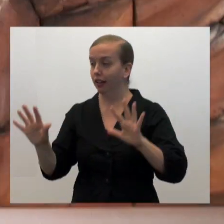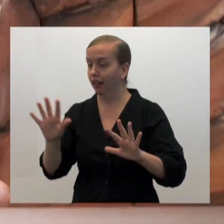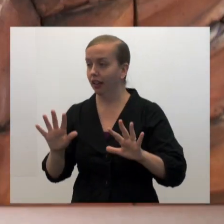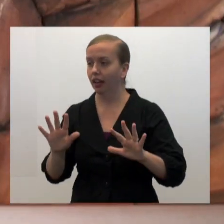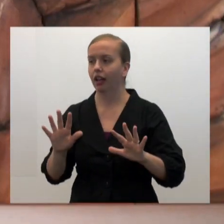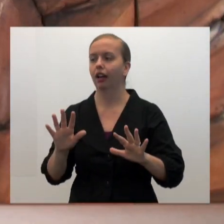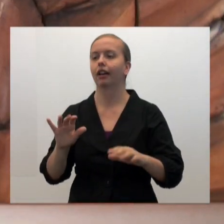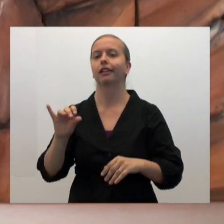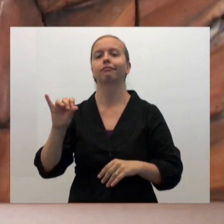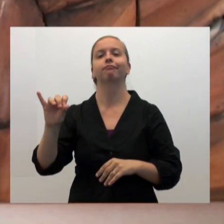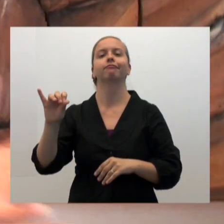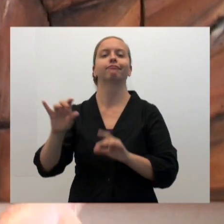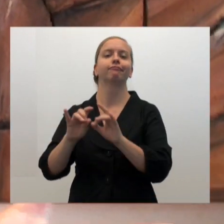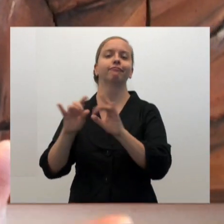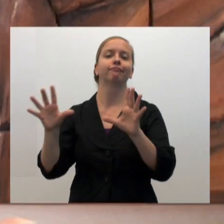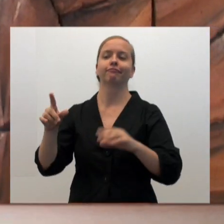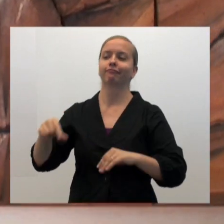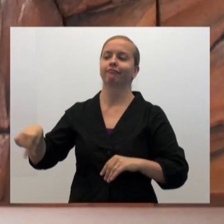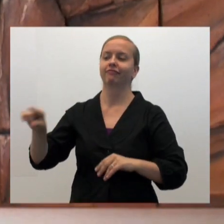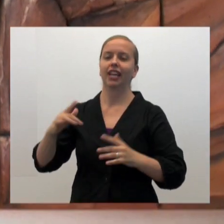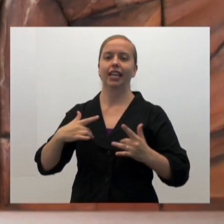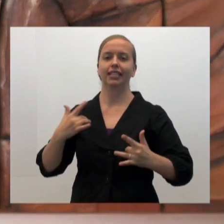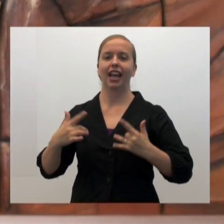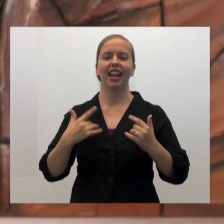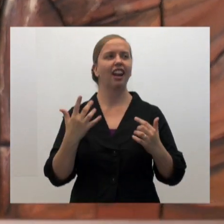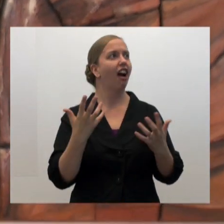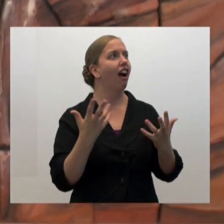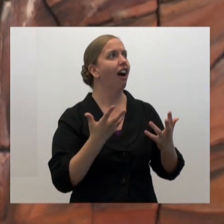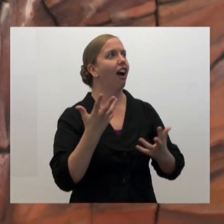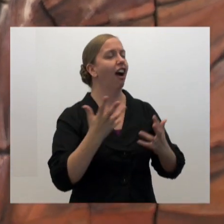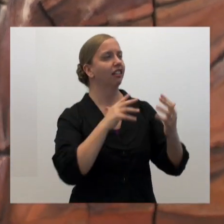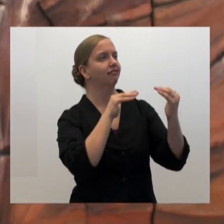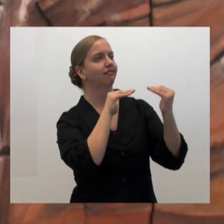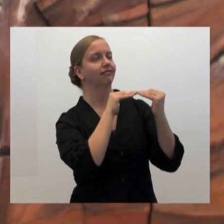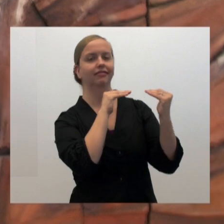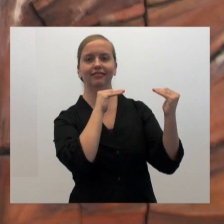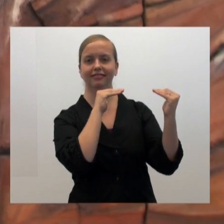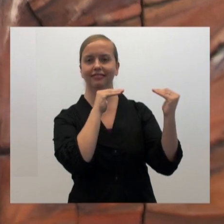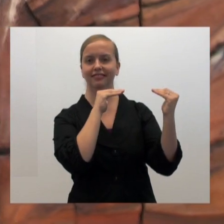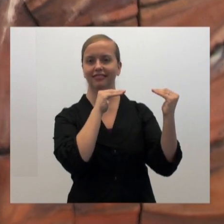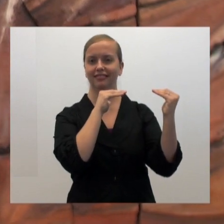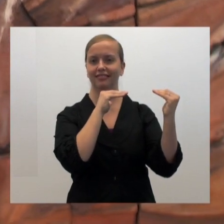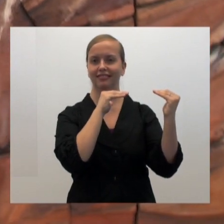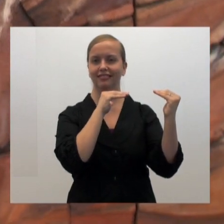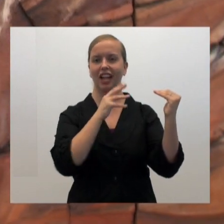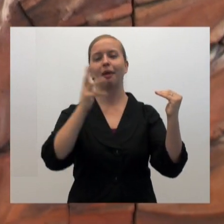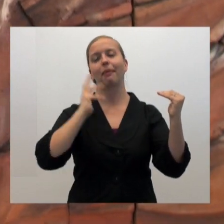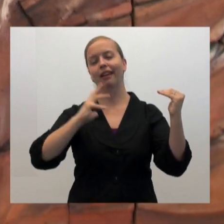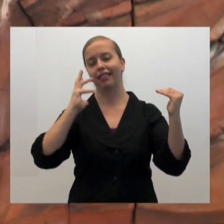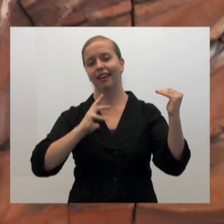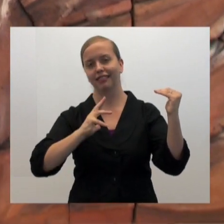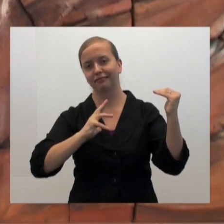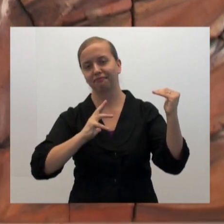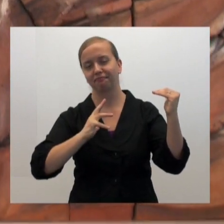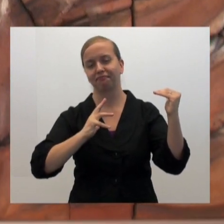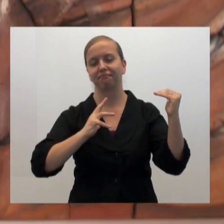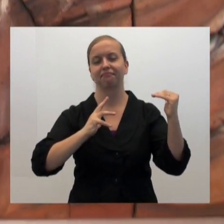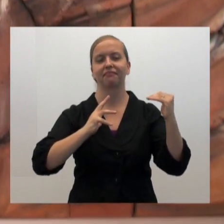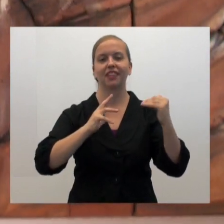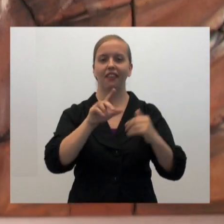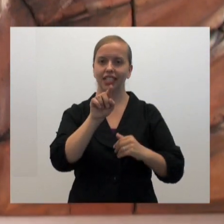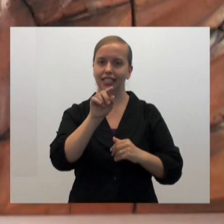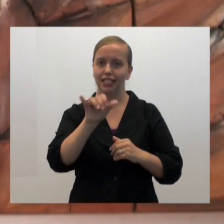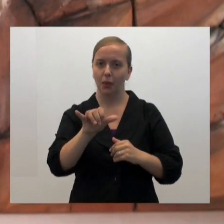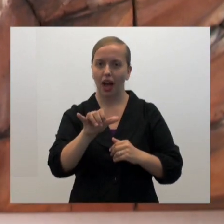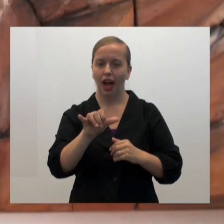And within minutes, it was clear that these people were very excited because now they could have the equivalent, in those days,